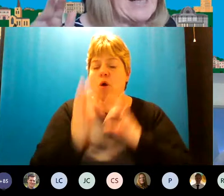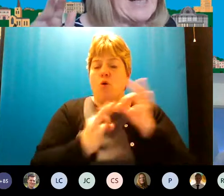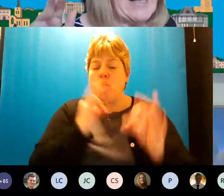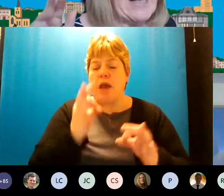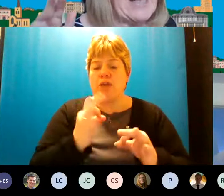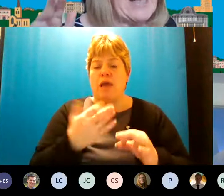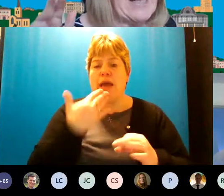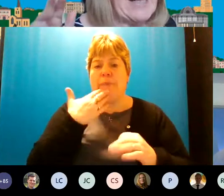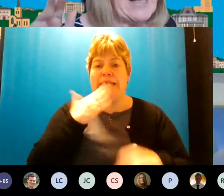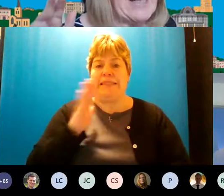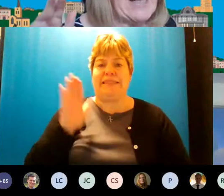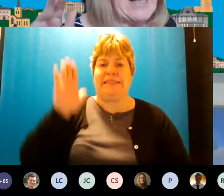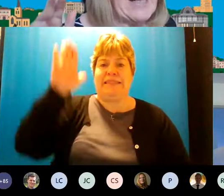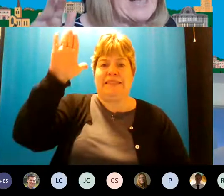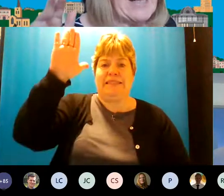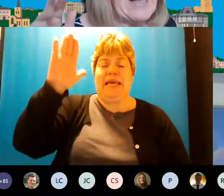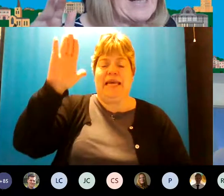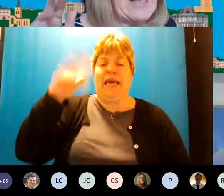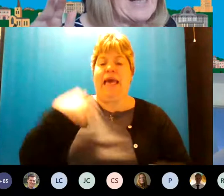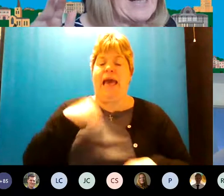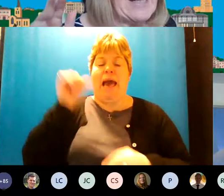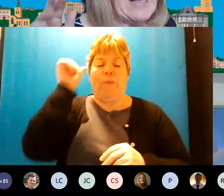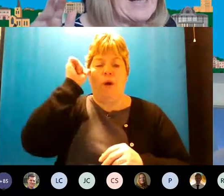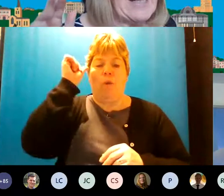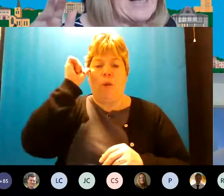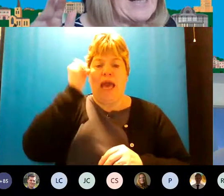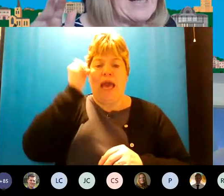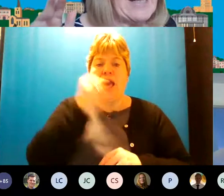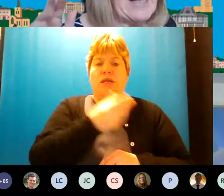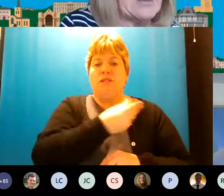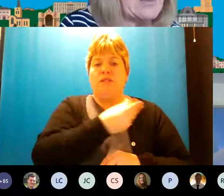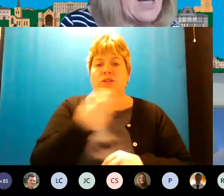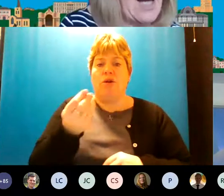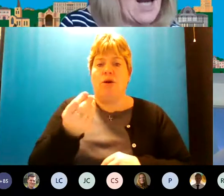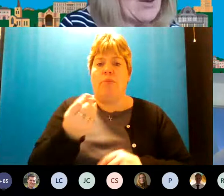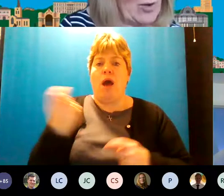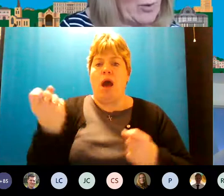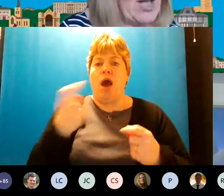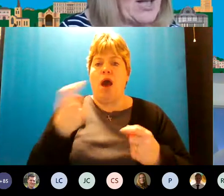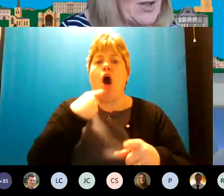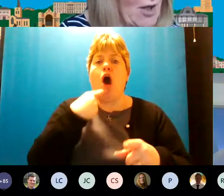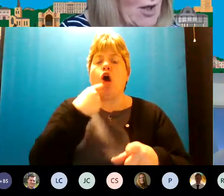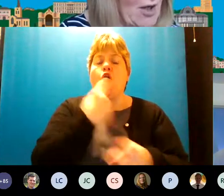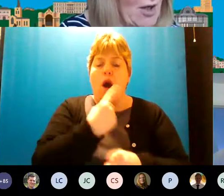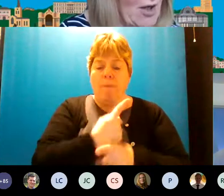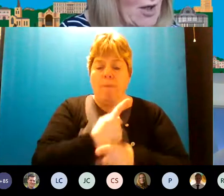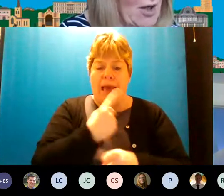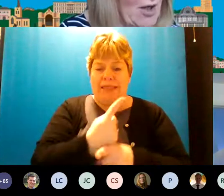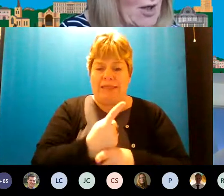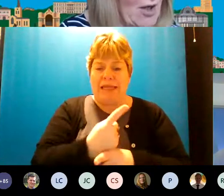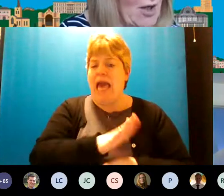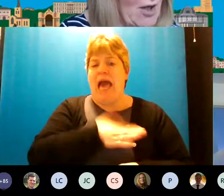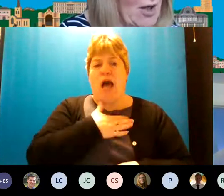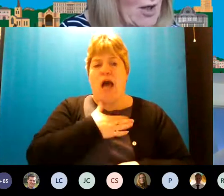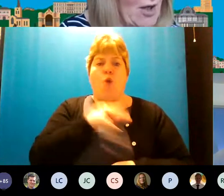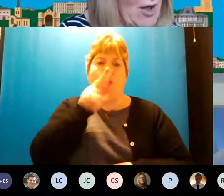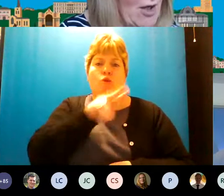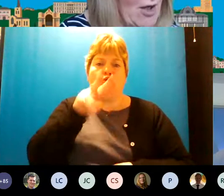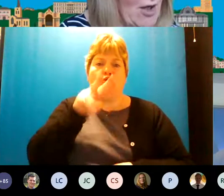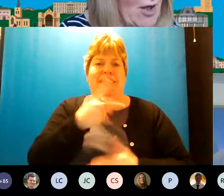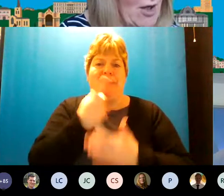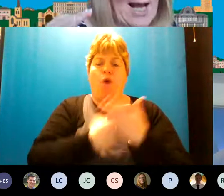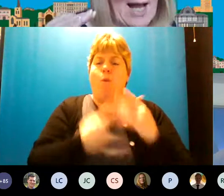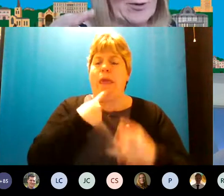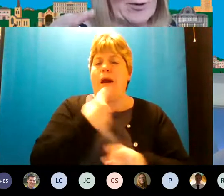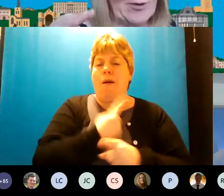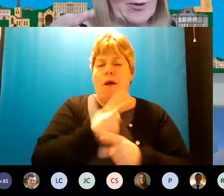raise their hands because i'm i'm very conscious that some of them are comments uh which i don't want to read out if you don't wish me